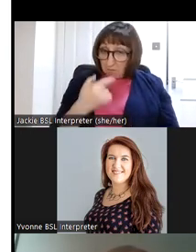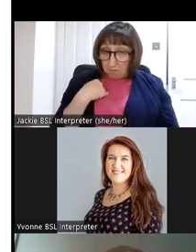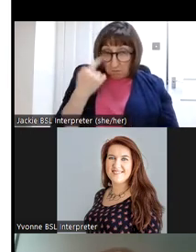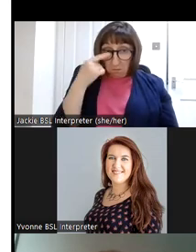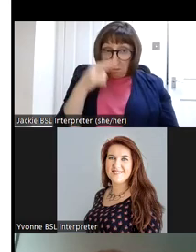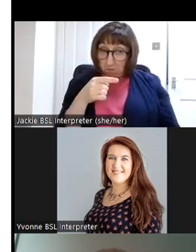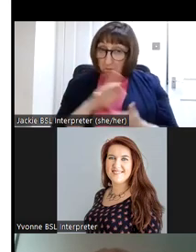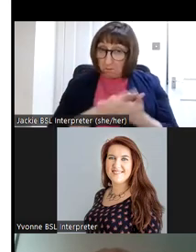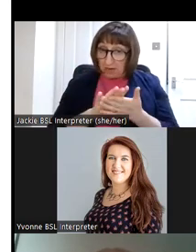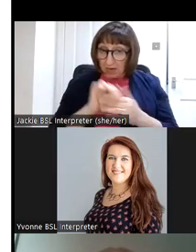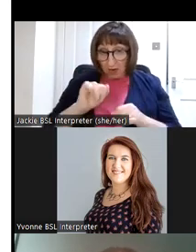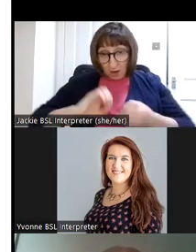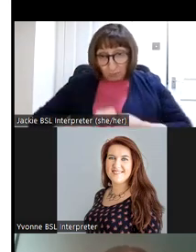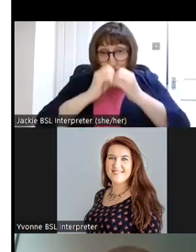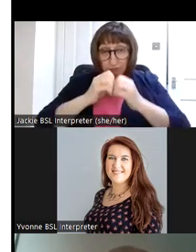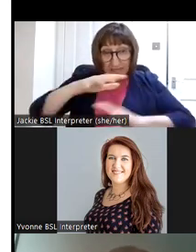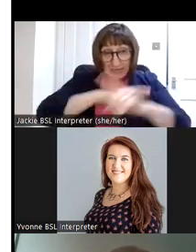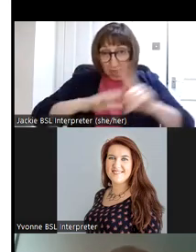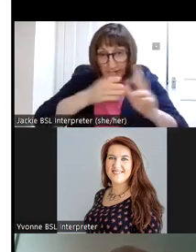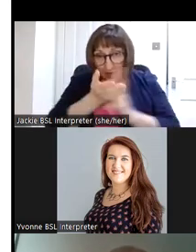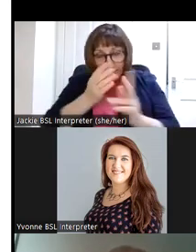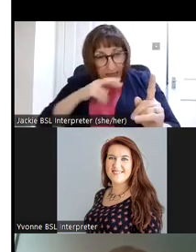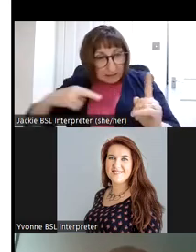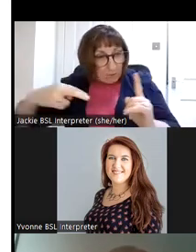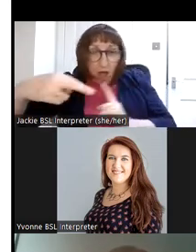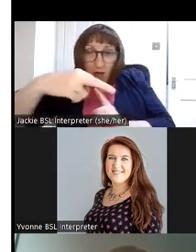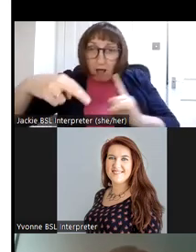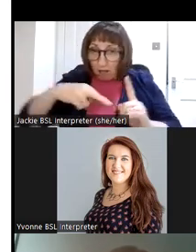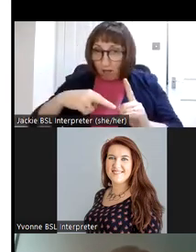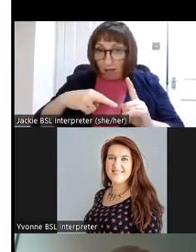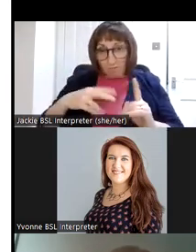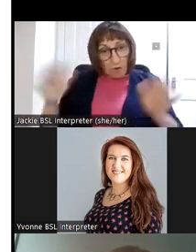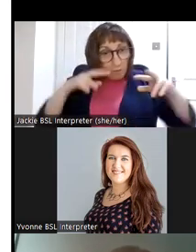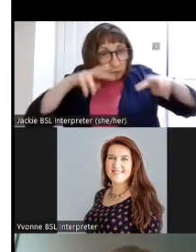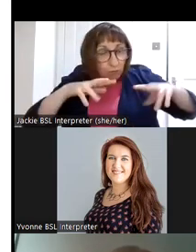these these sites more accessible to to everybody